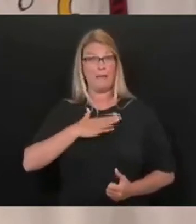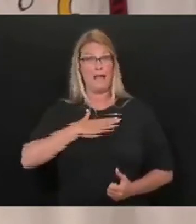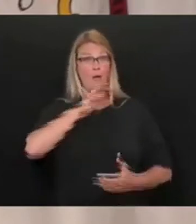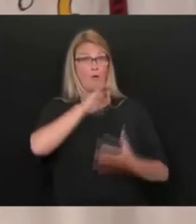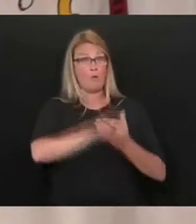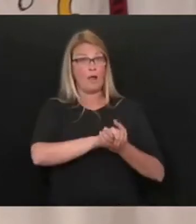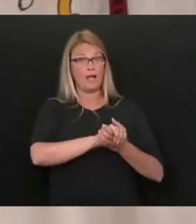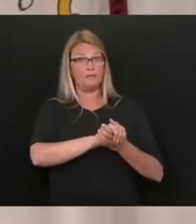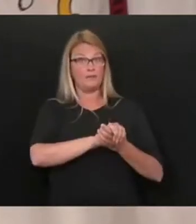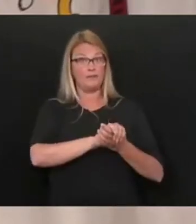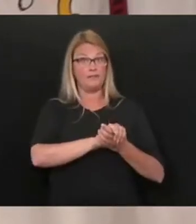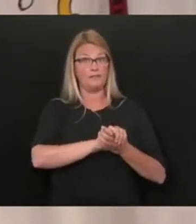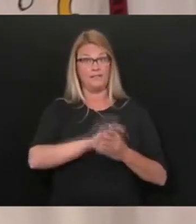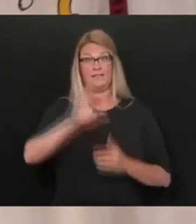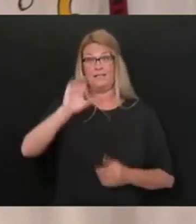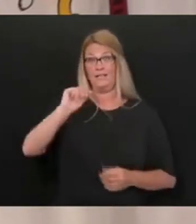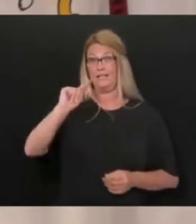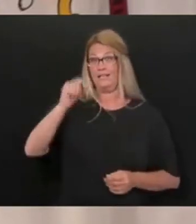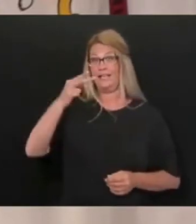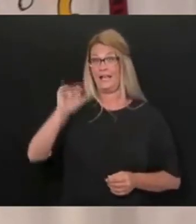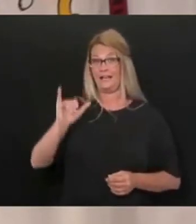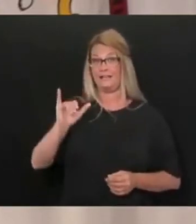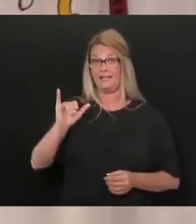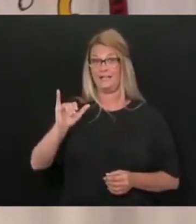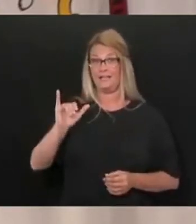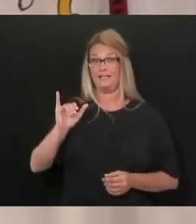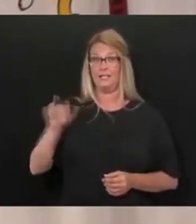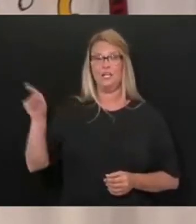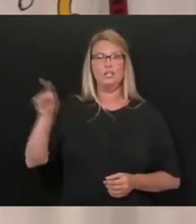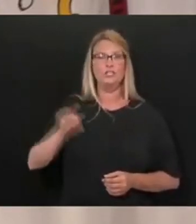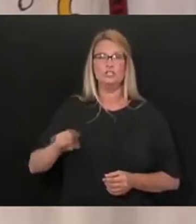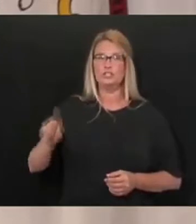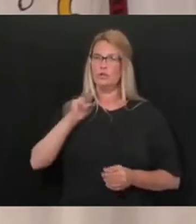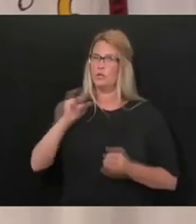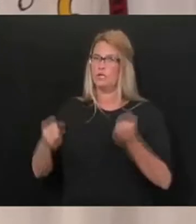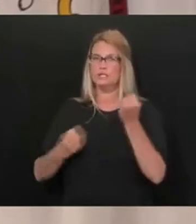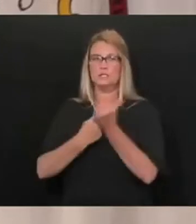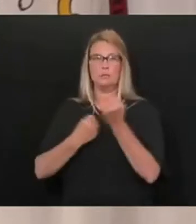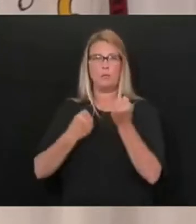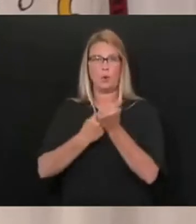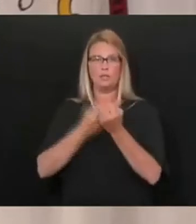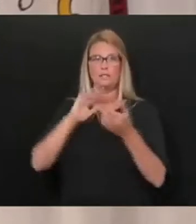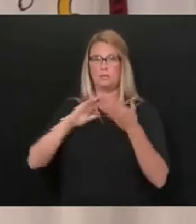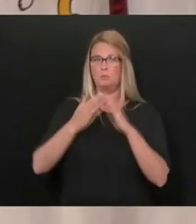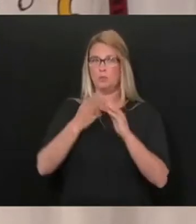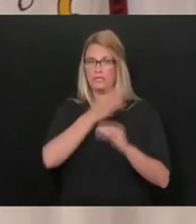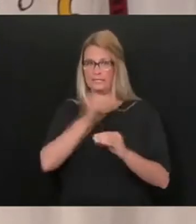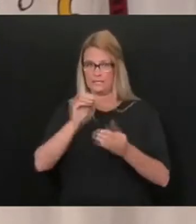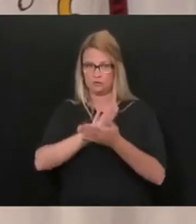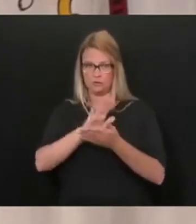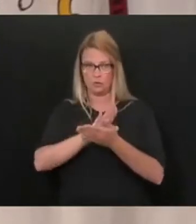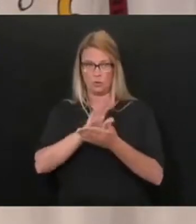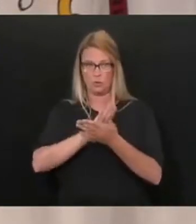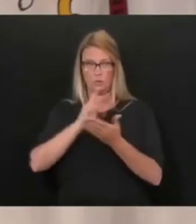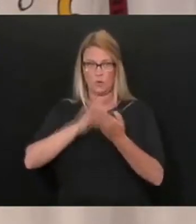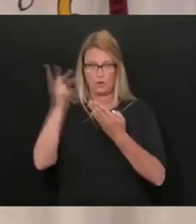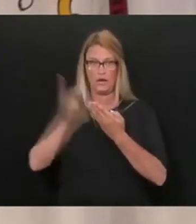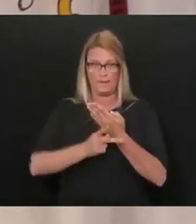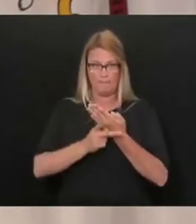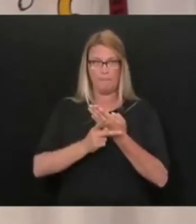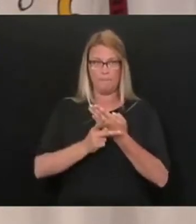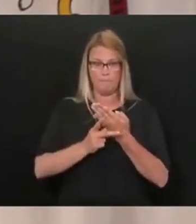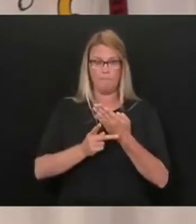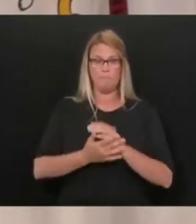really got behind communities and schools, our first lady. And, and, and